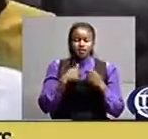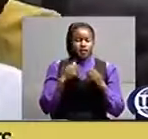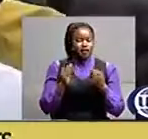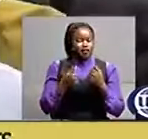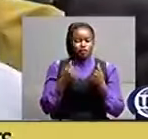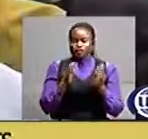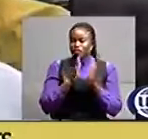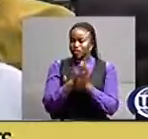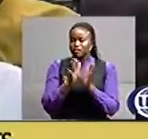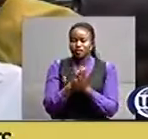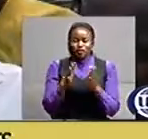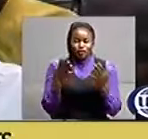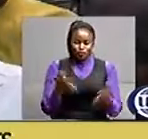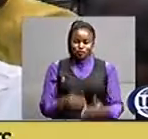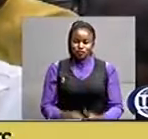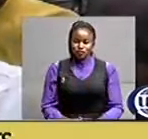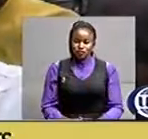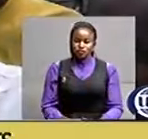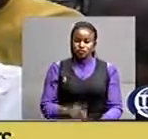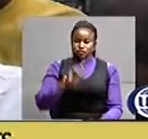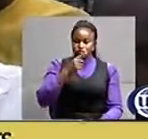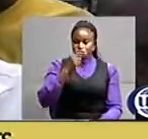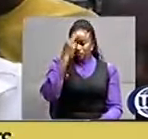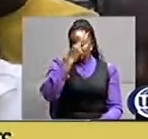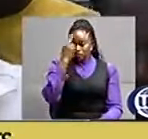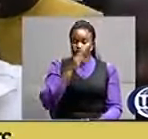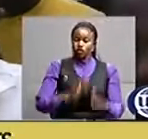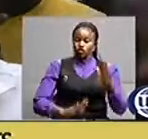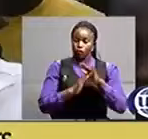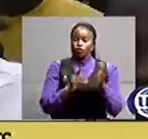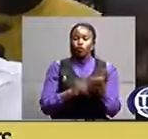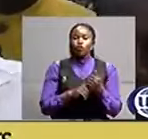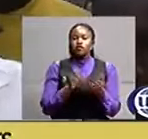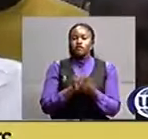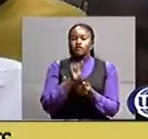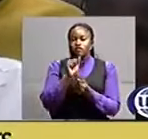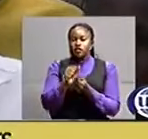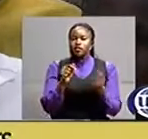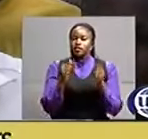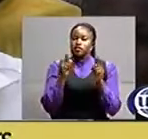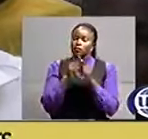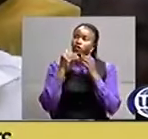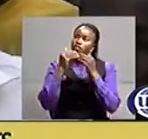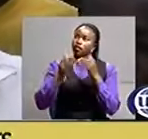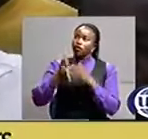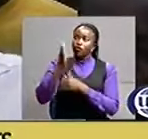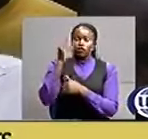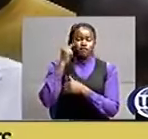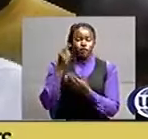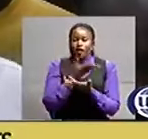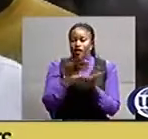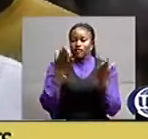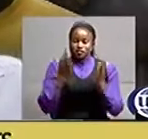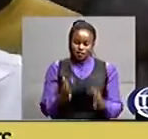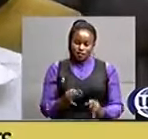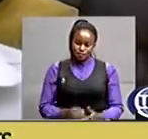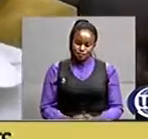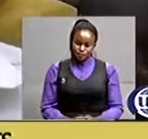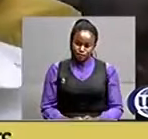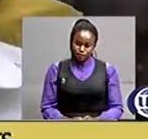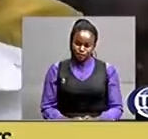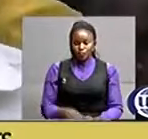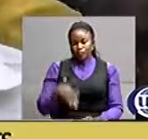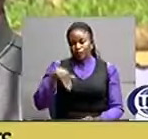The first student got in aggregates. We thank God for everything, mostly for the